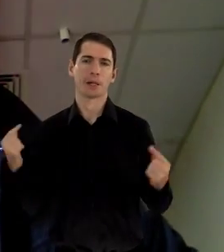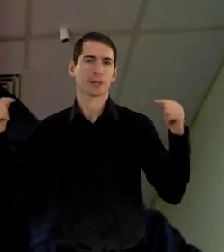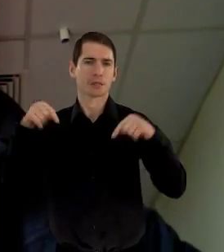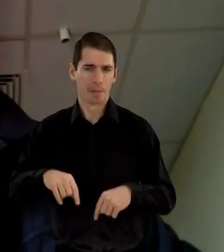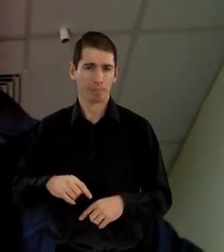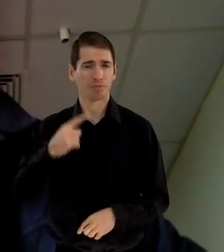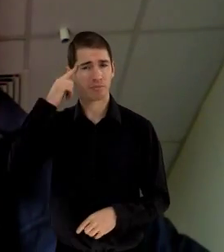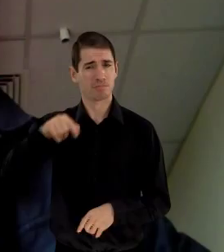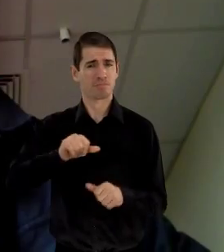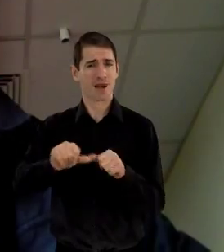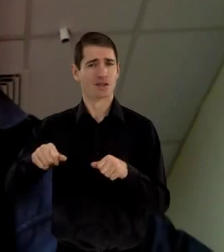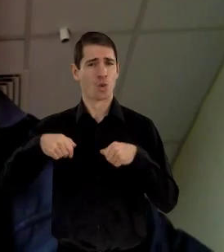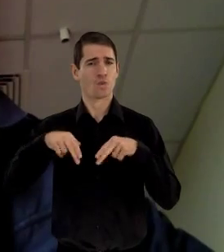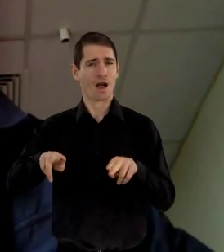at the moment.